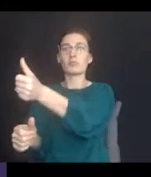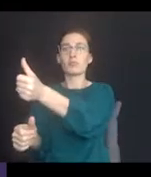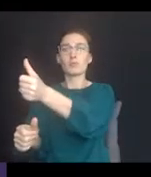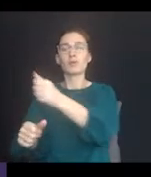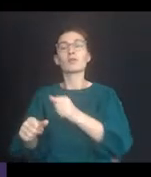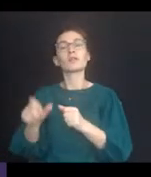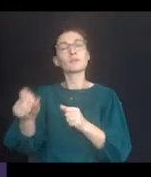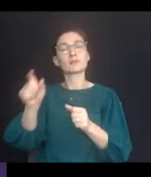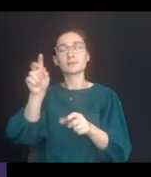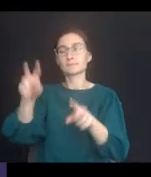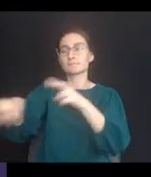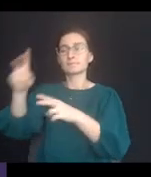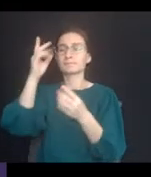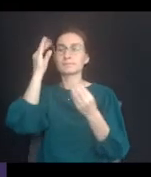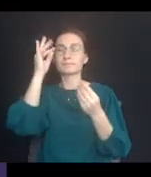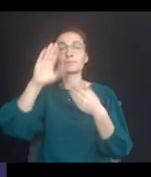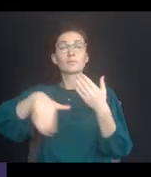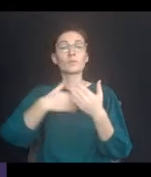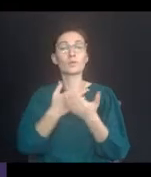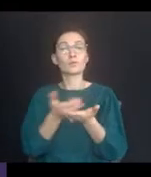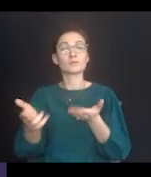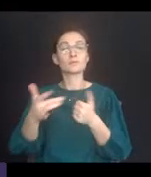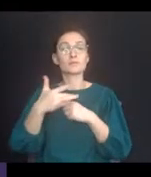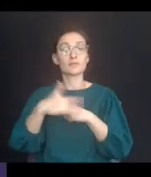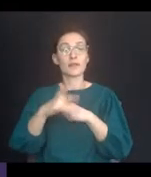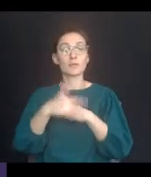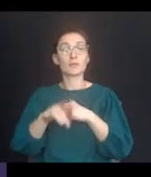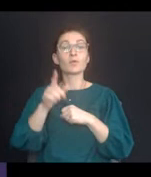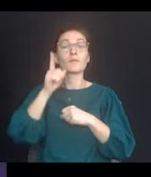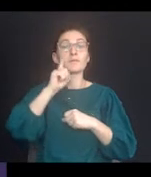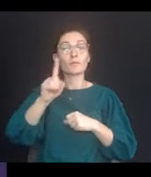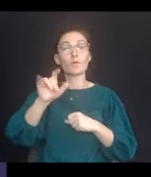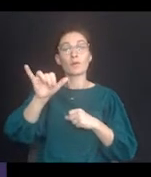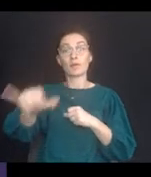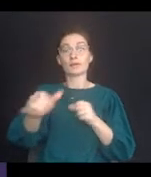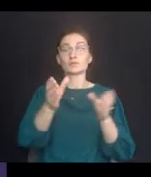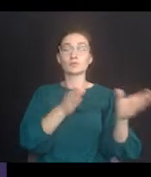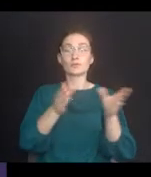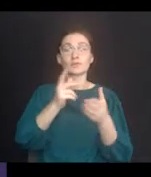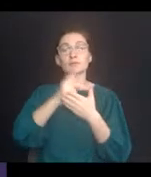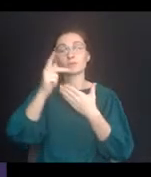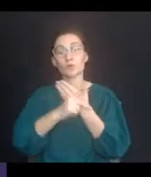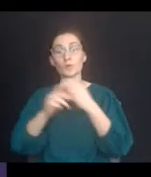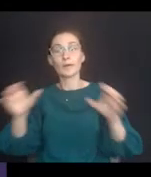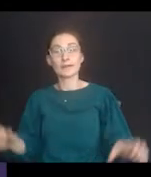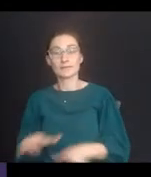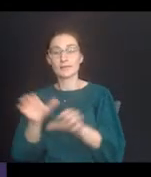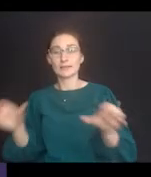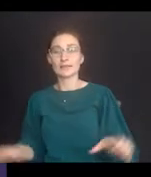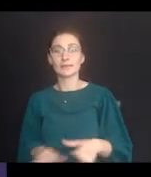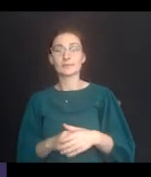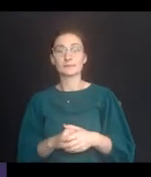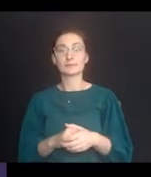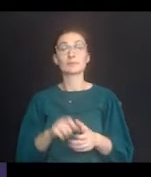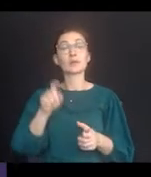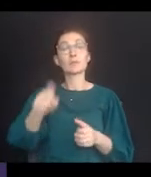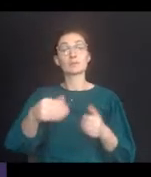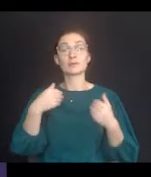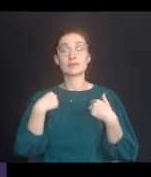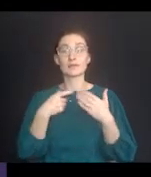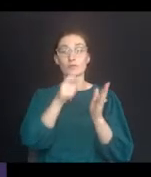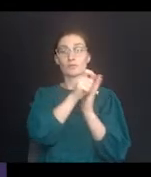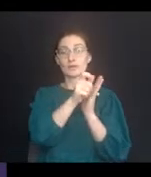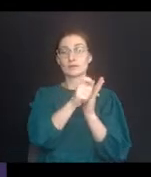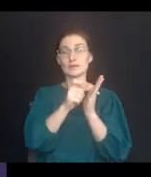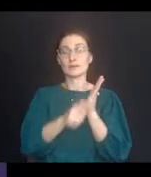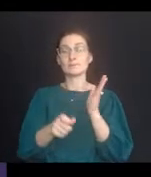considering all resources available for use in the funding and operation of the service, program, or activity that must be accompanied